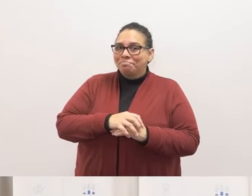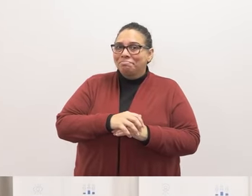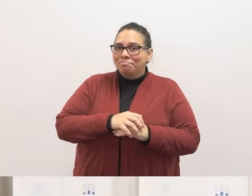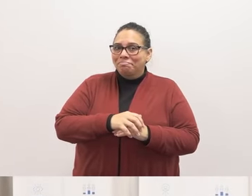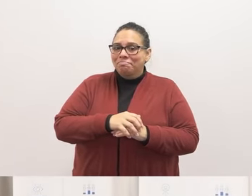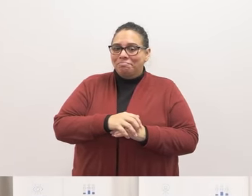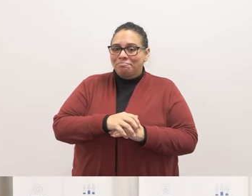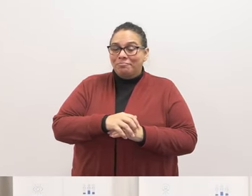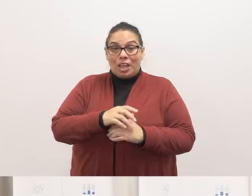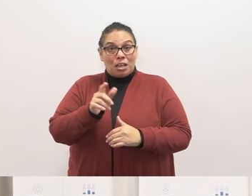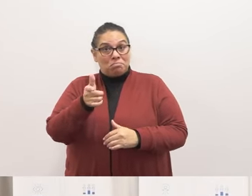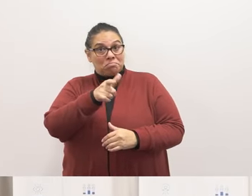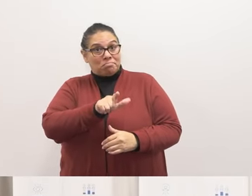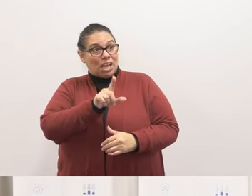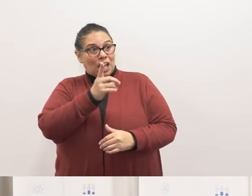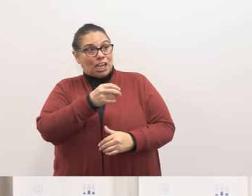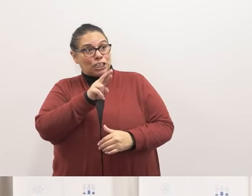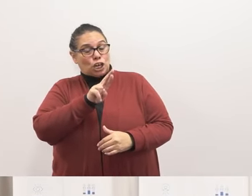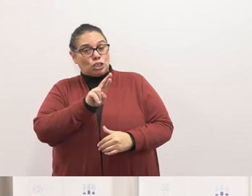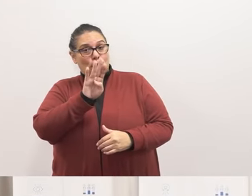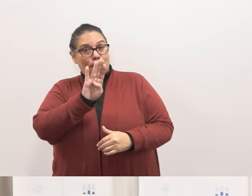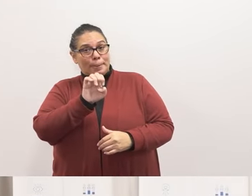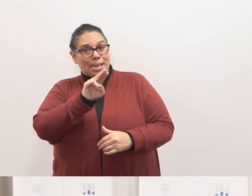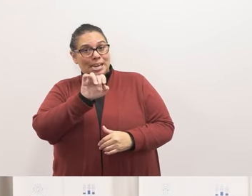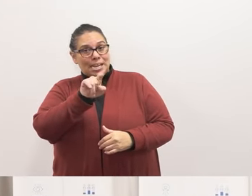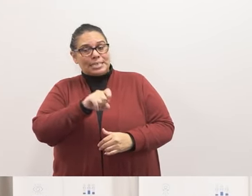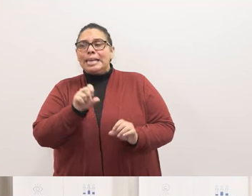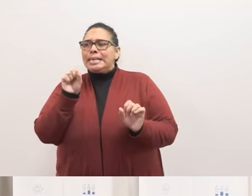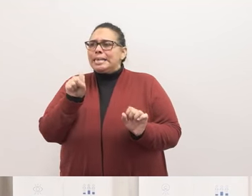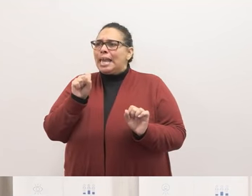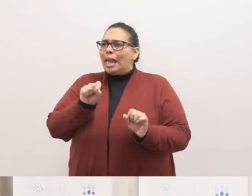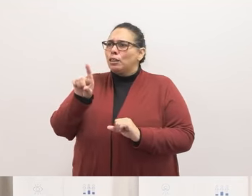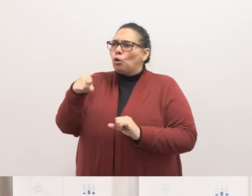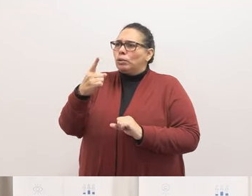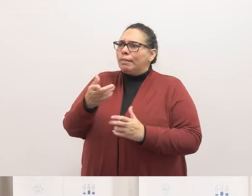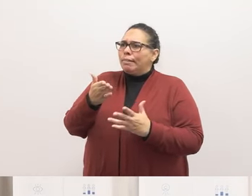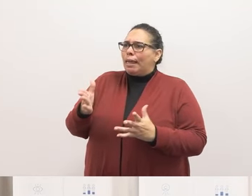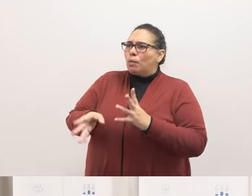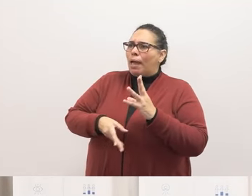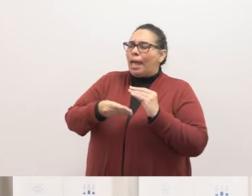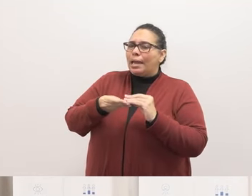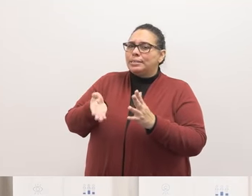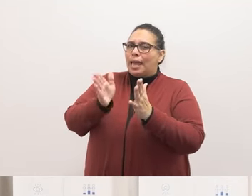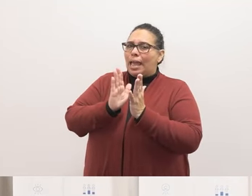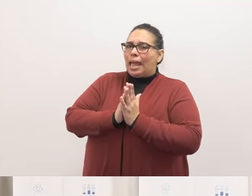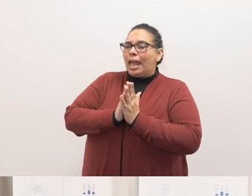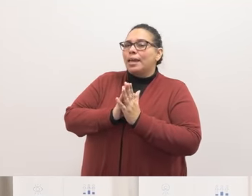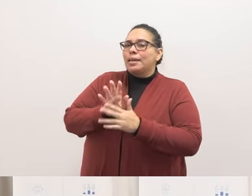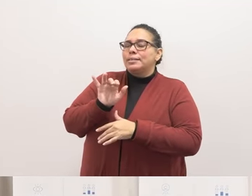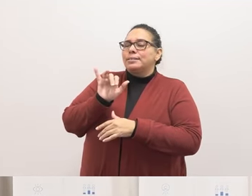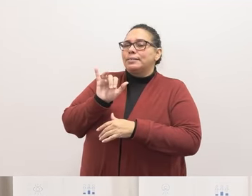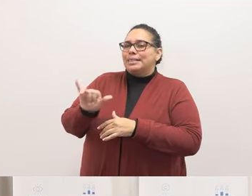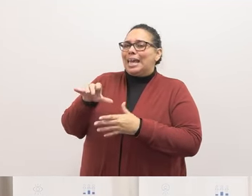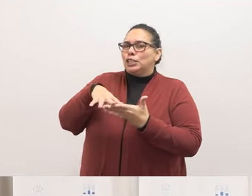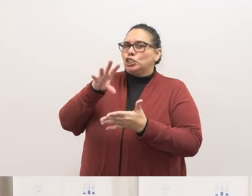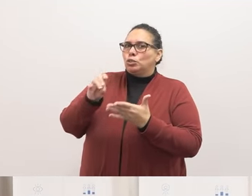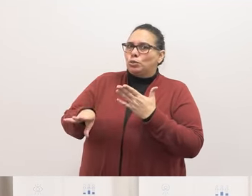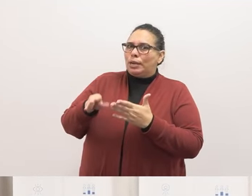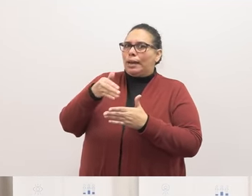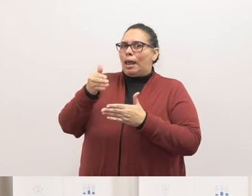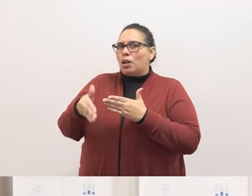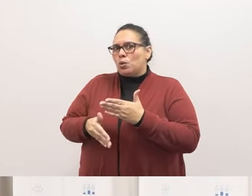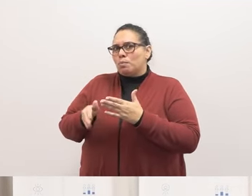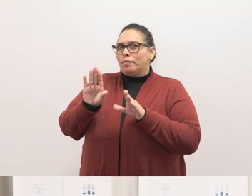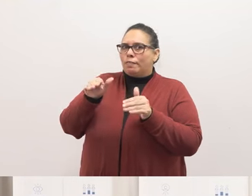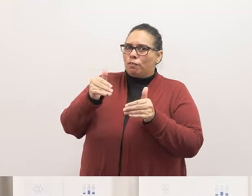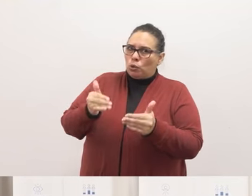Dr. Benitez. the only additional things I would add is I did ask our Student Outcomes Focus Governance Team if they could